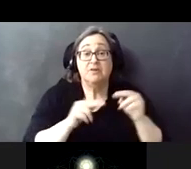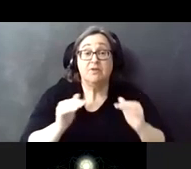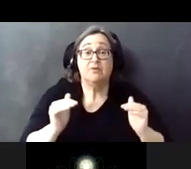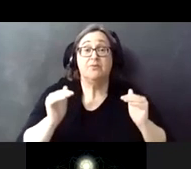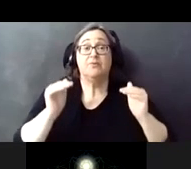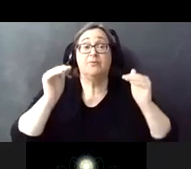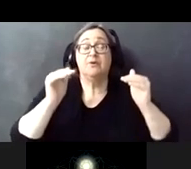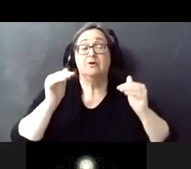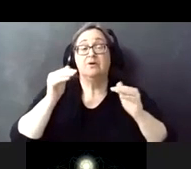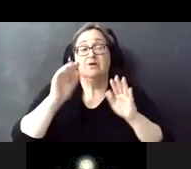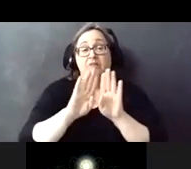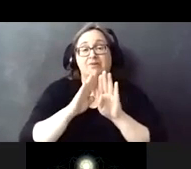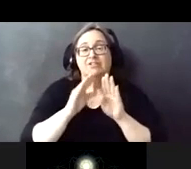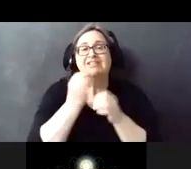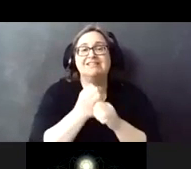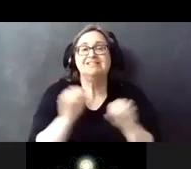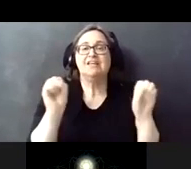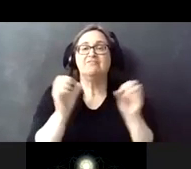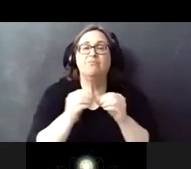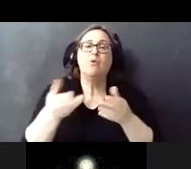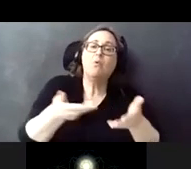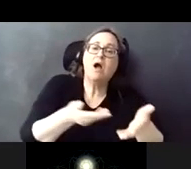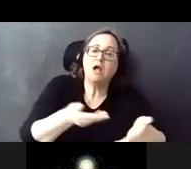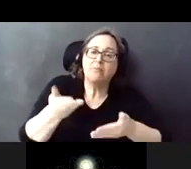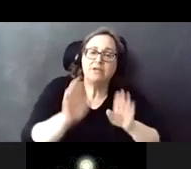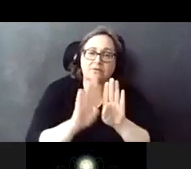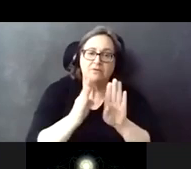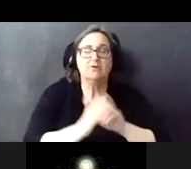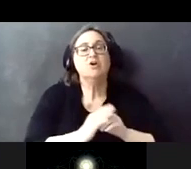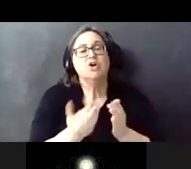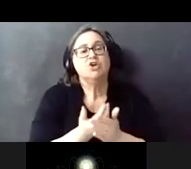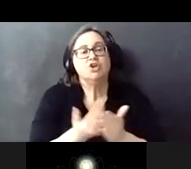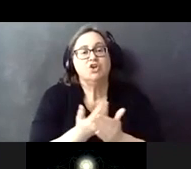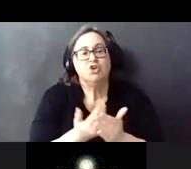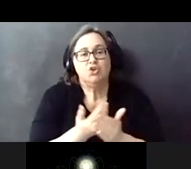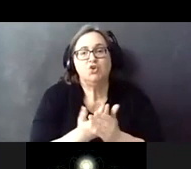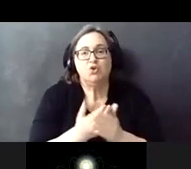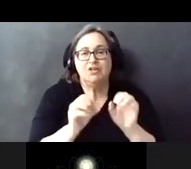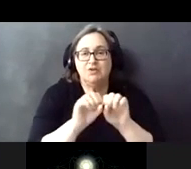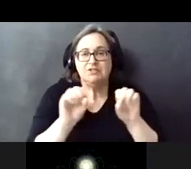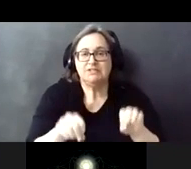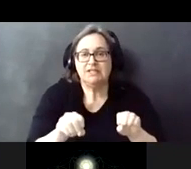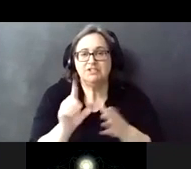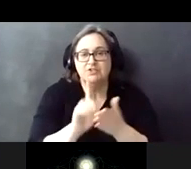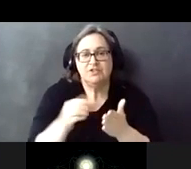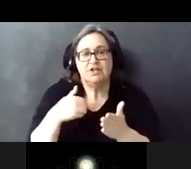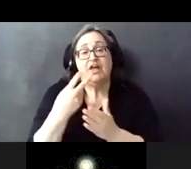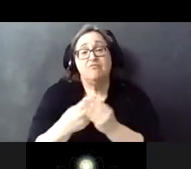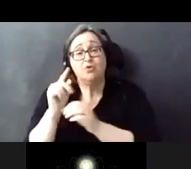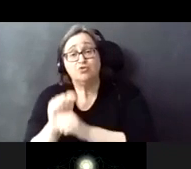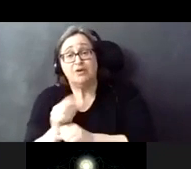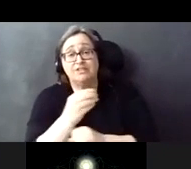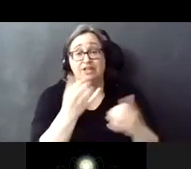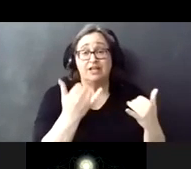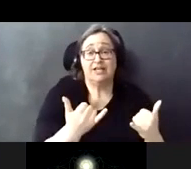at the entrance to create a safe and welcoming entry. The new station design is influenced by both traditional and